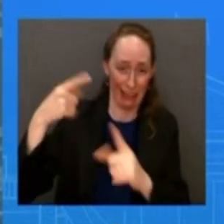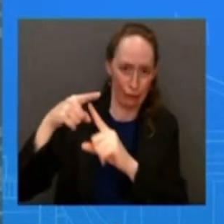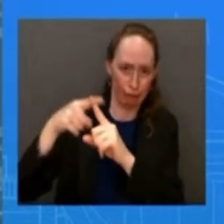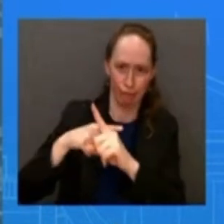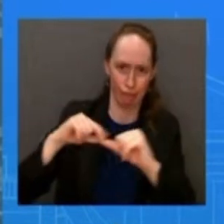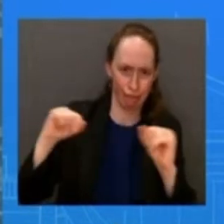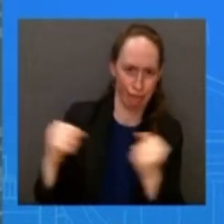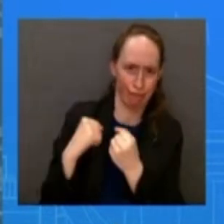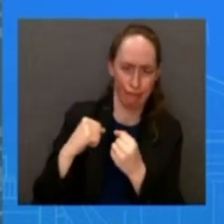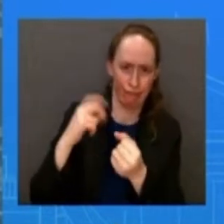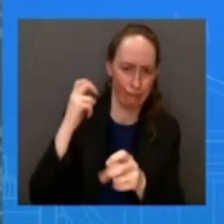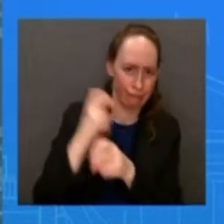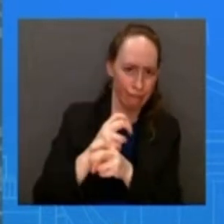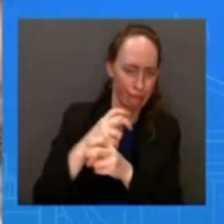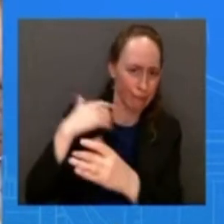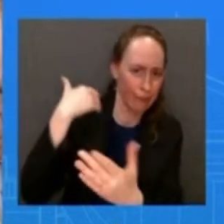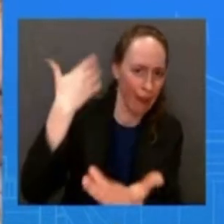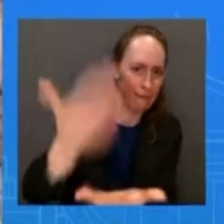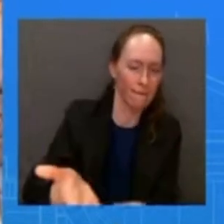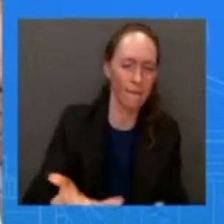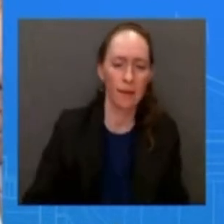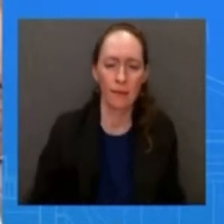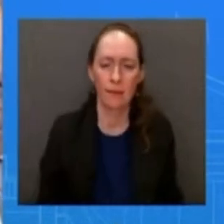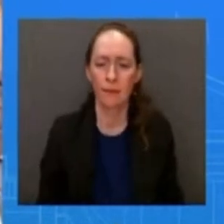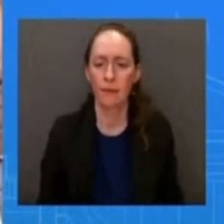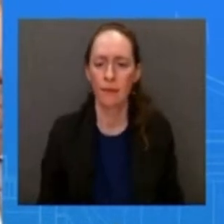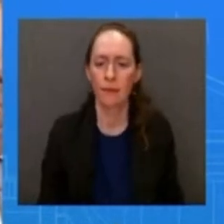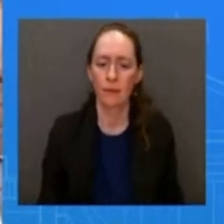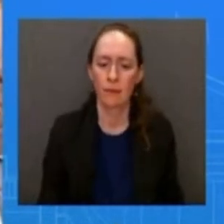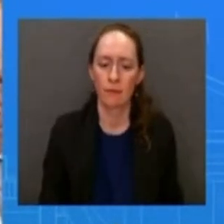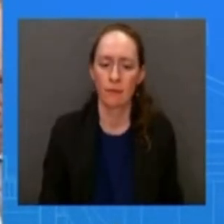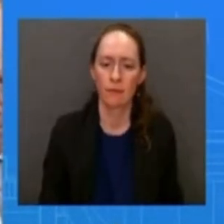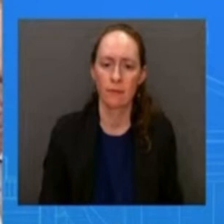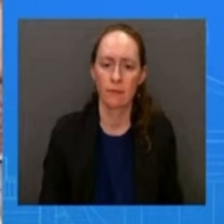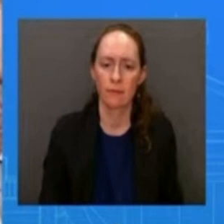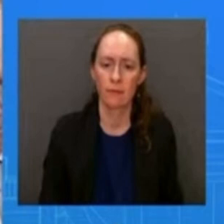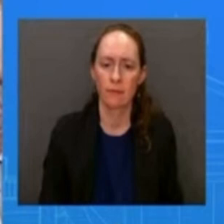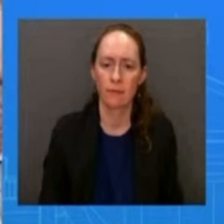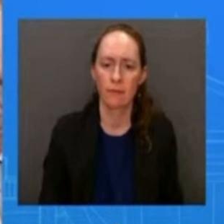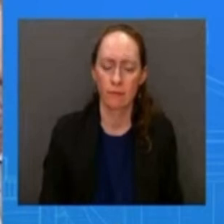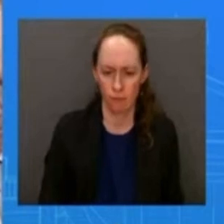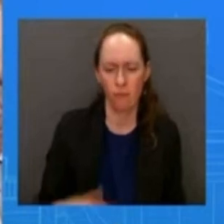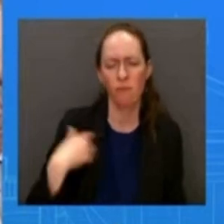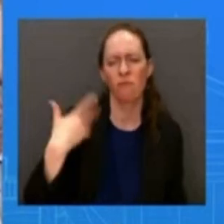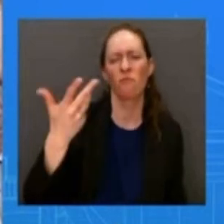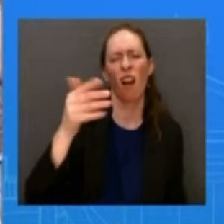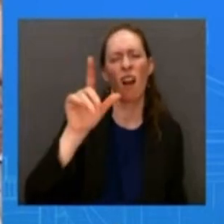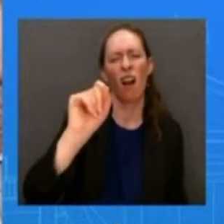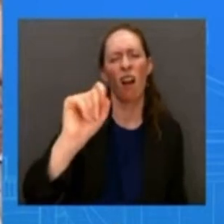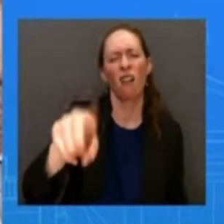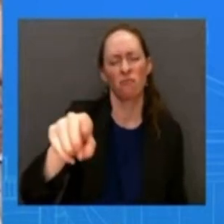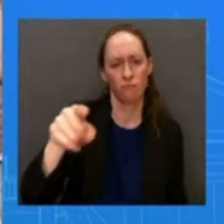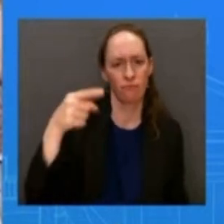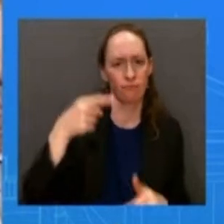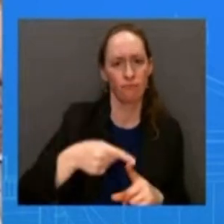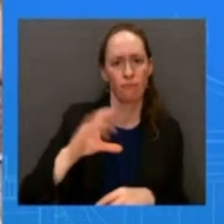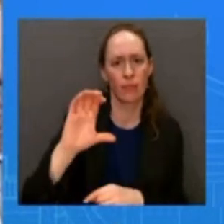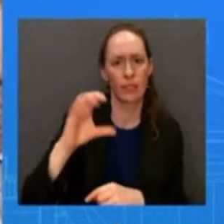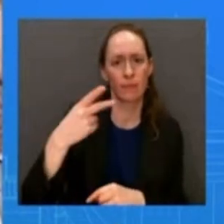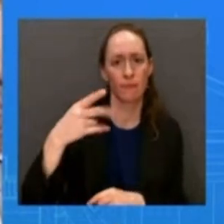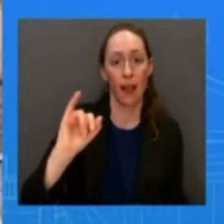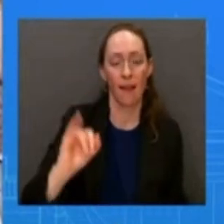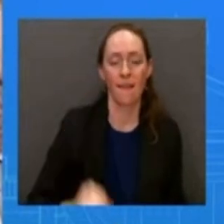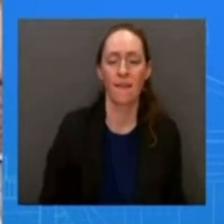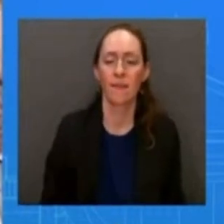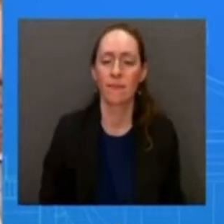well and just one last one on cpi um it's the seventh straight month of the deceleration but the trend line moderated a little bit in terms of